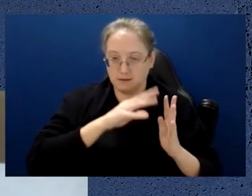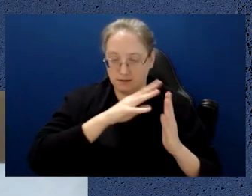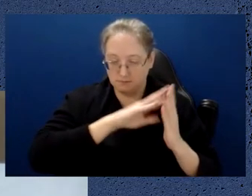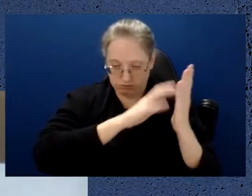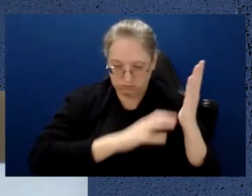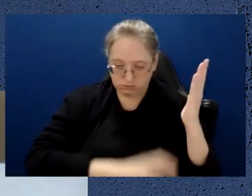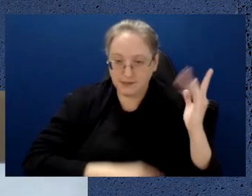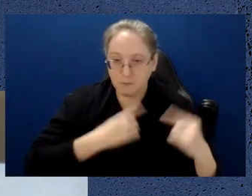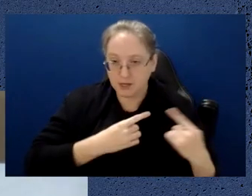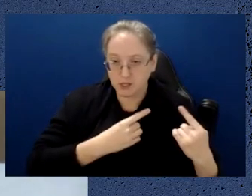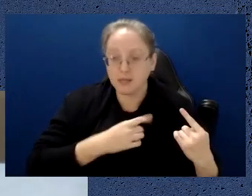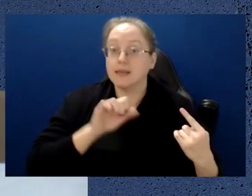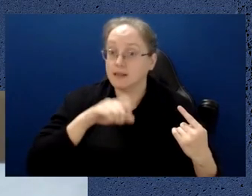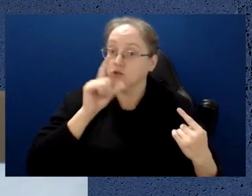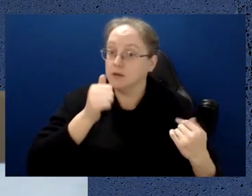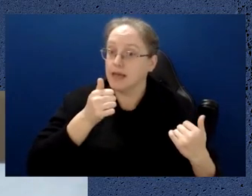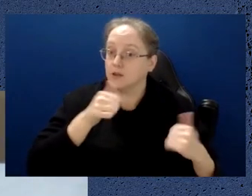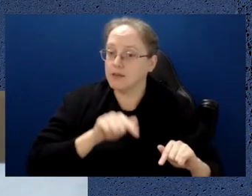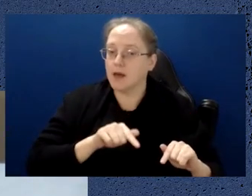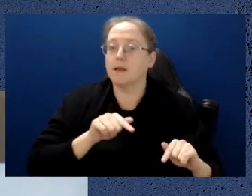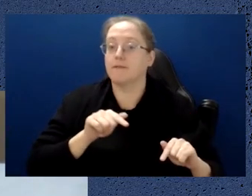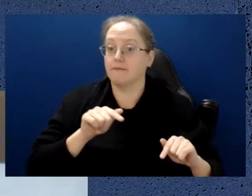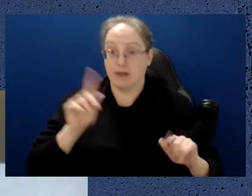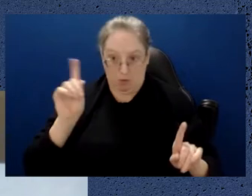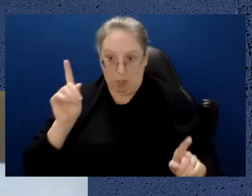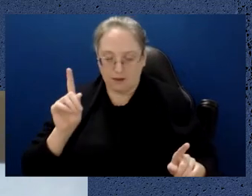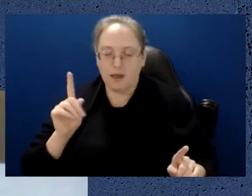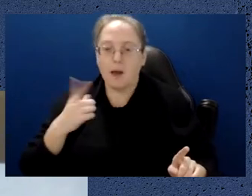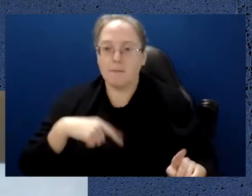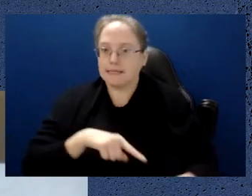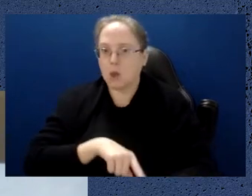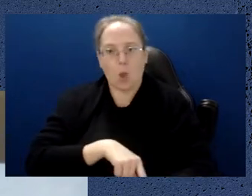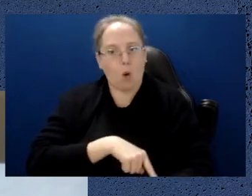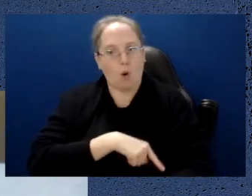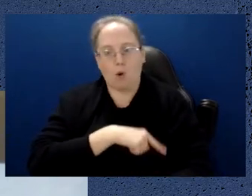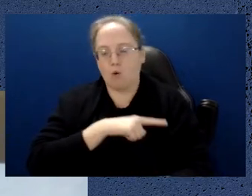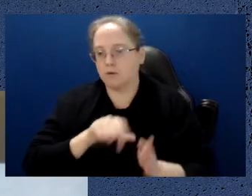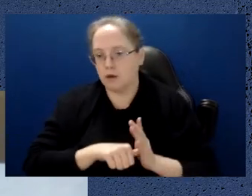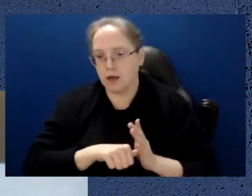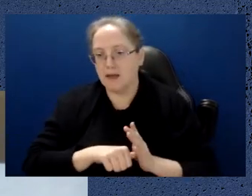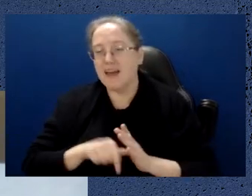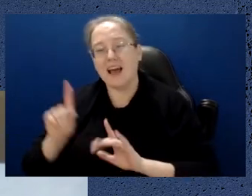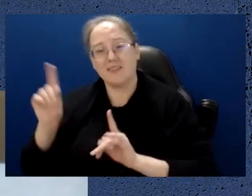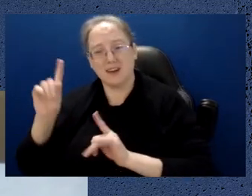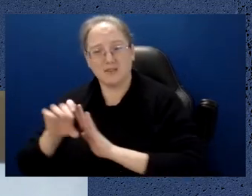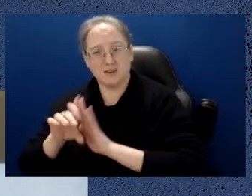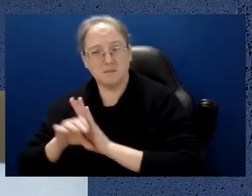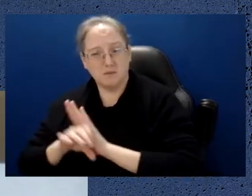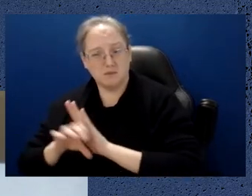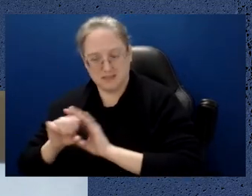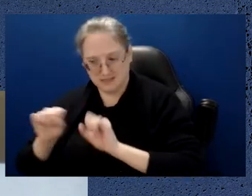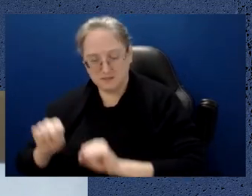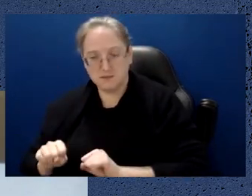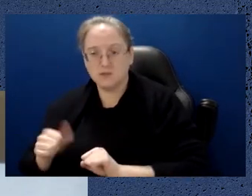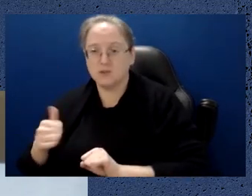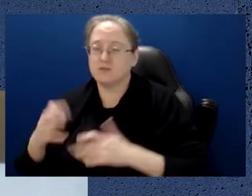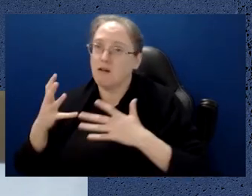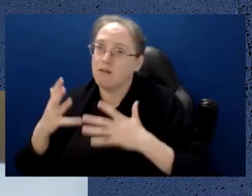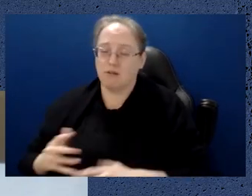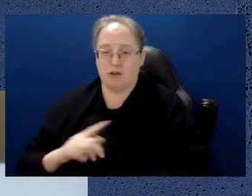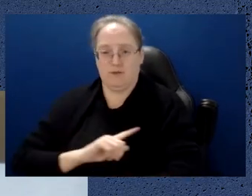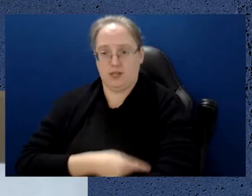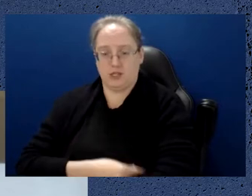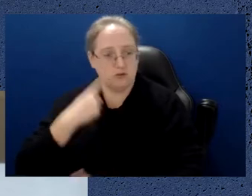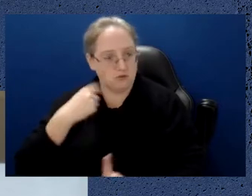for very, very large numbers, very large data sets, but it takes a very long period of time and conventional machine learning algorithms